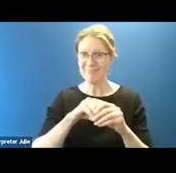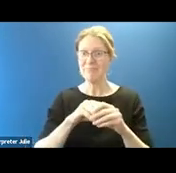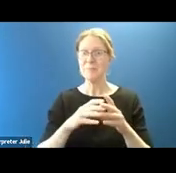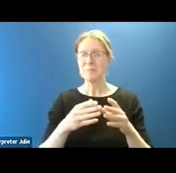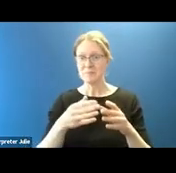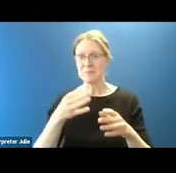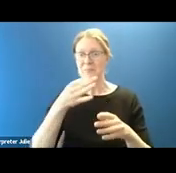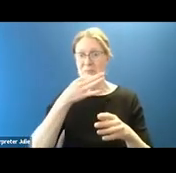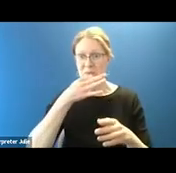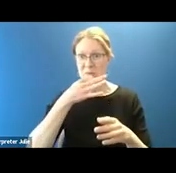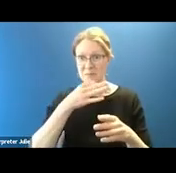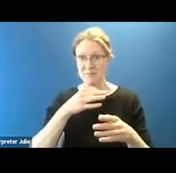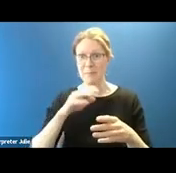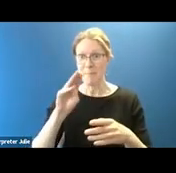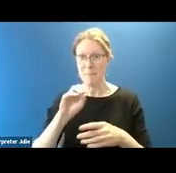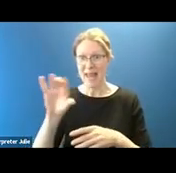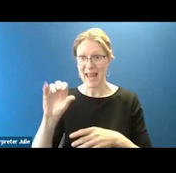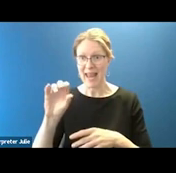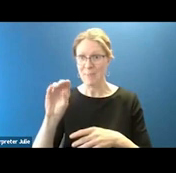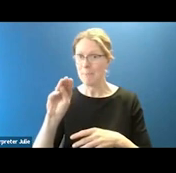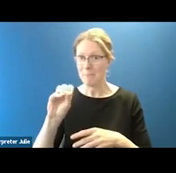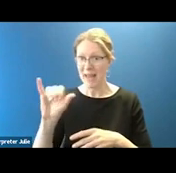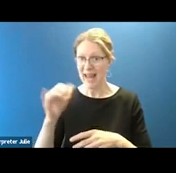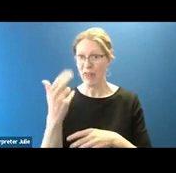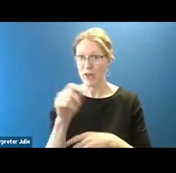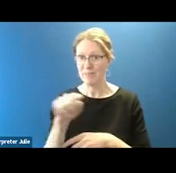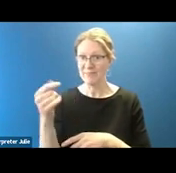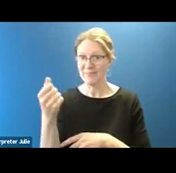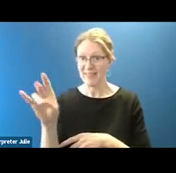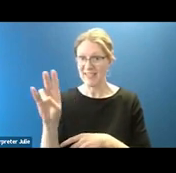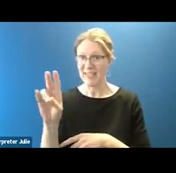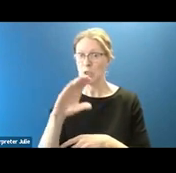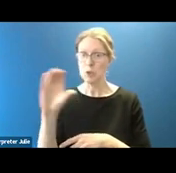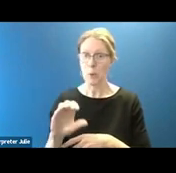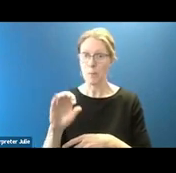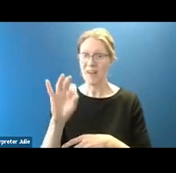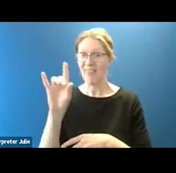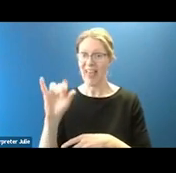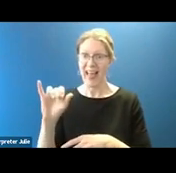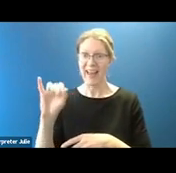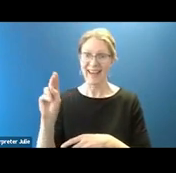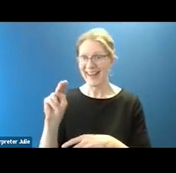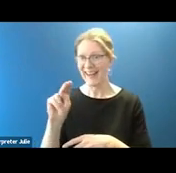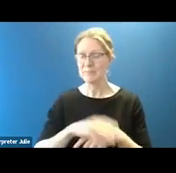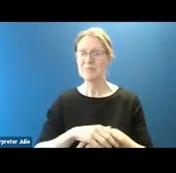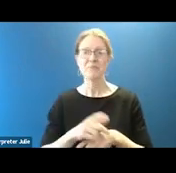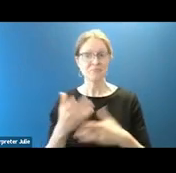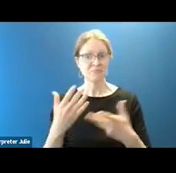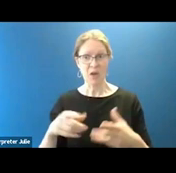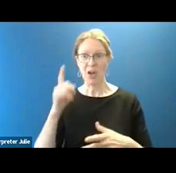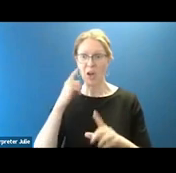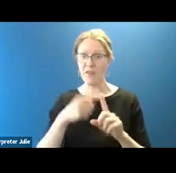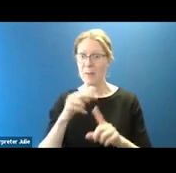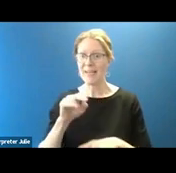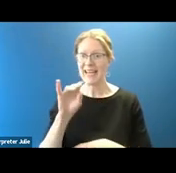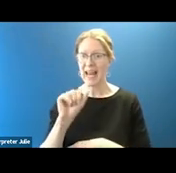May 13th through 17th legislative zoom fly in. You've already heard from Nina and Olivia about